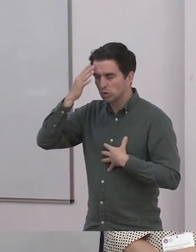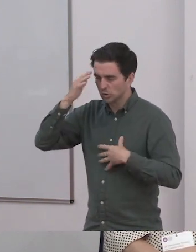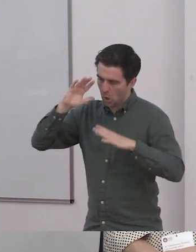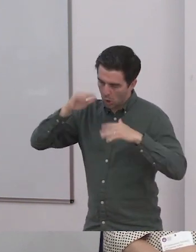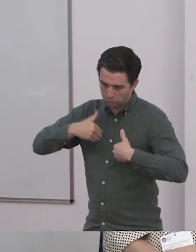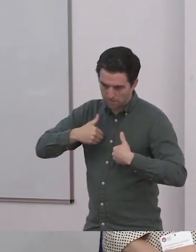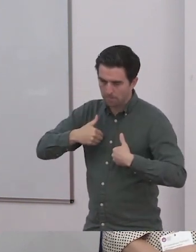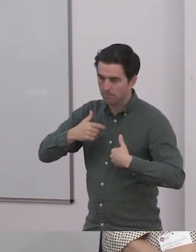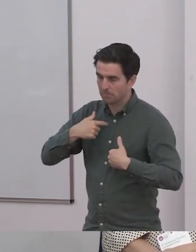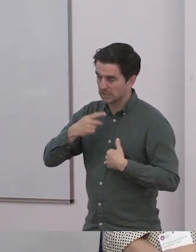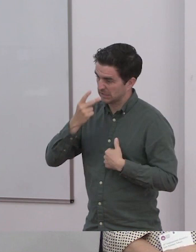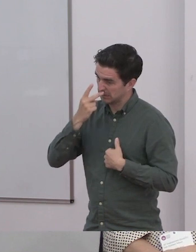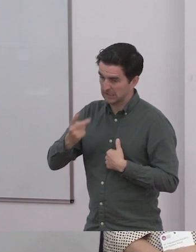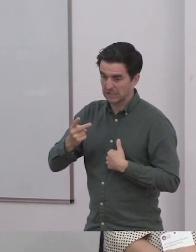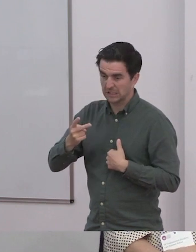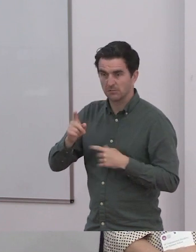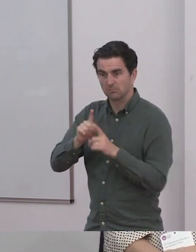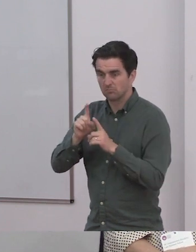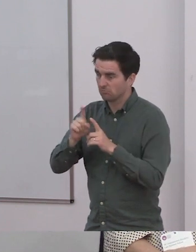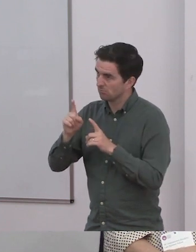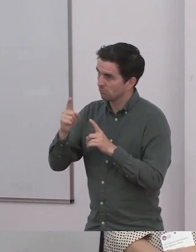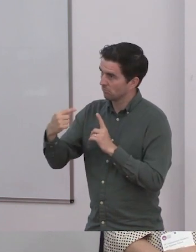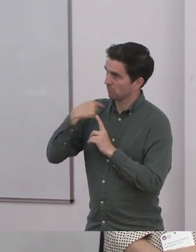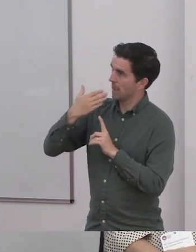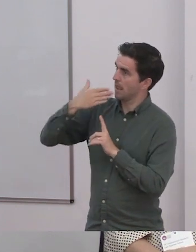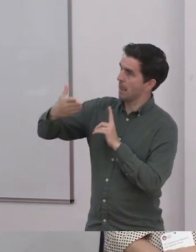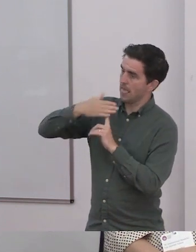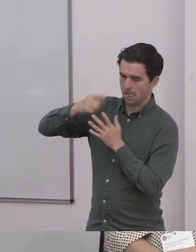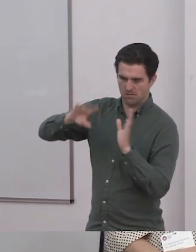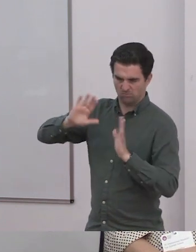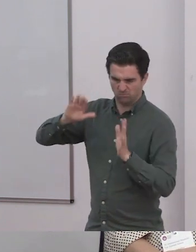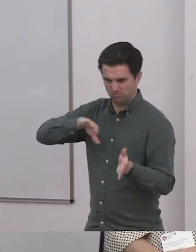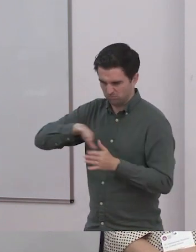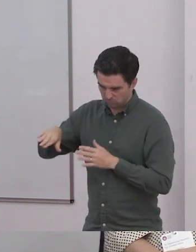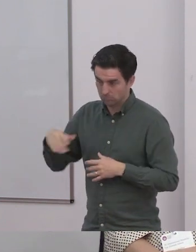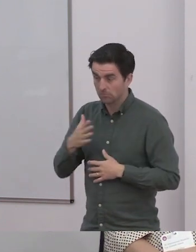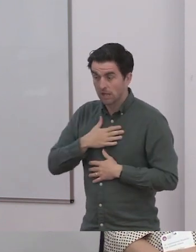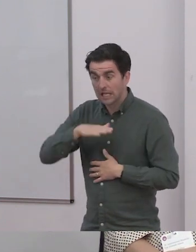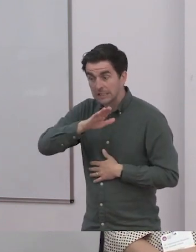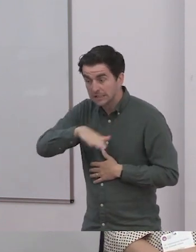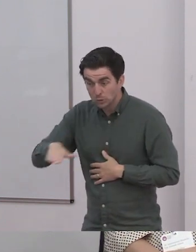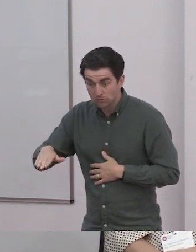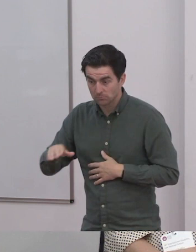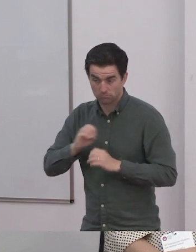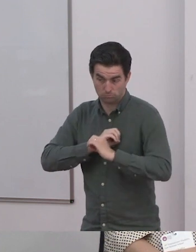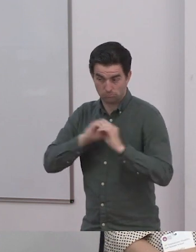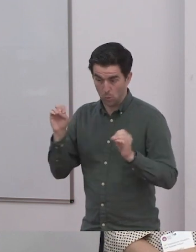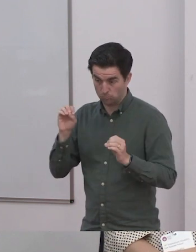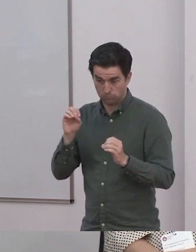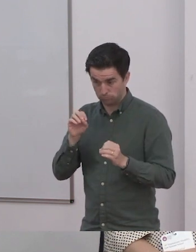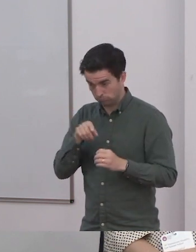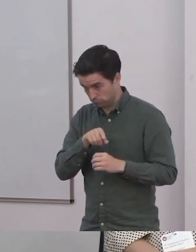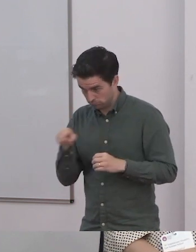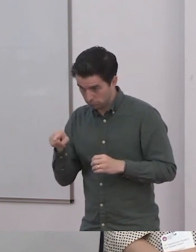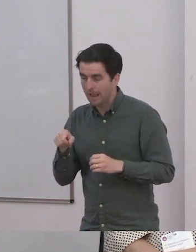fitting into a system meant that at home we didn't need the label. We know who we are. We know what suits